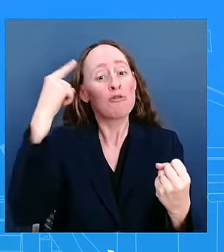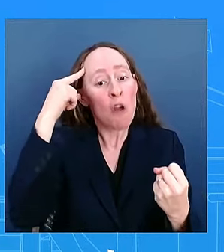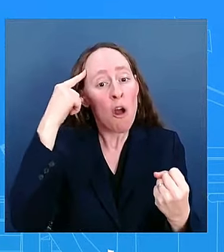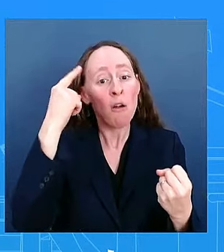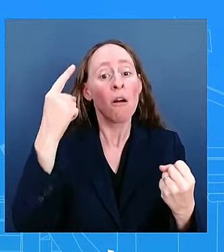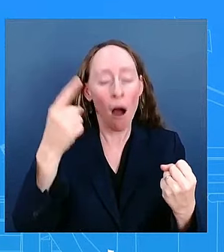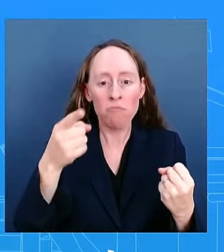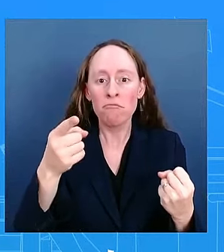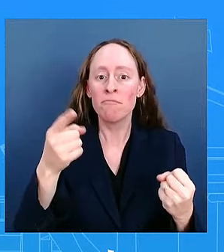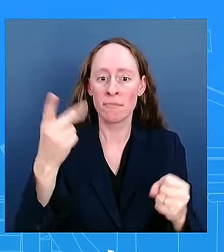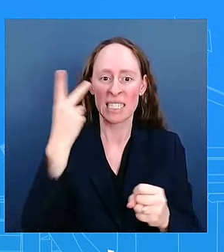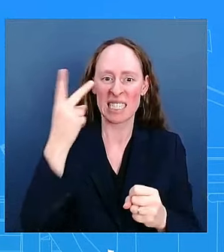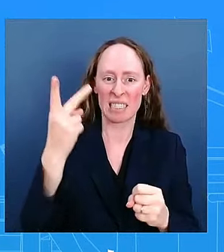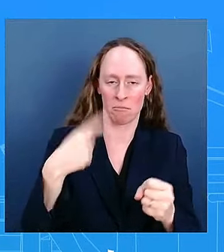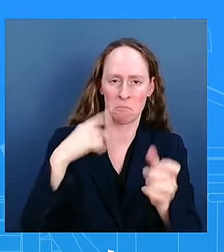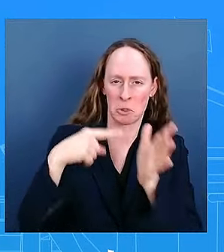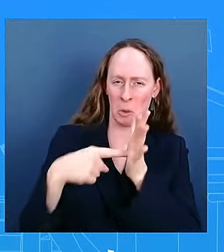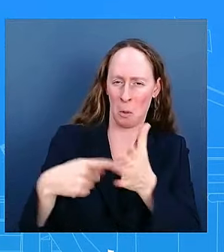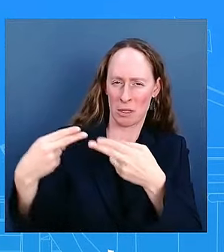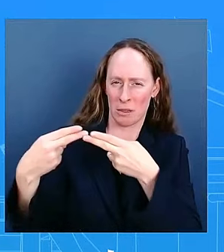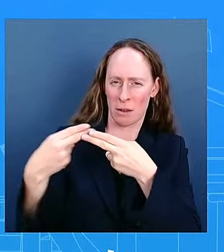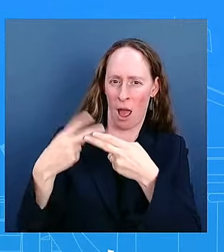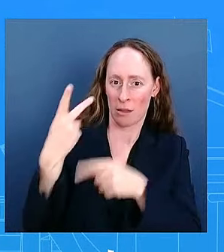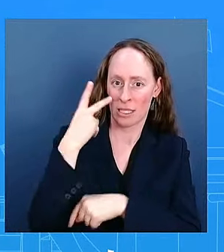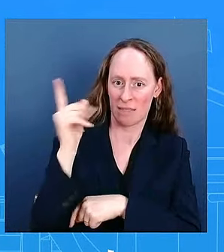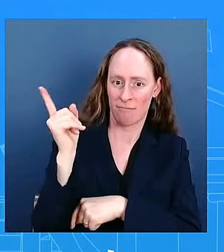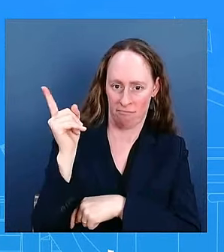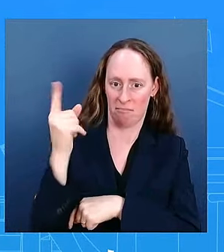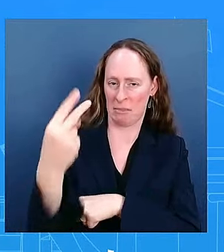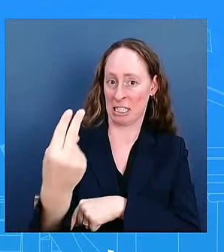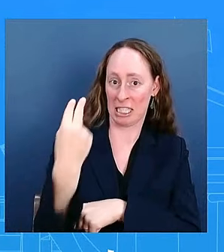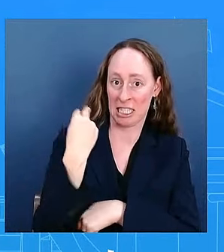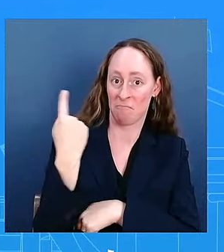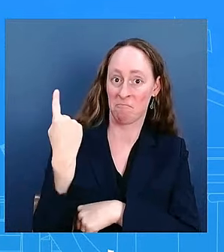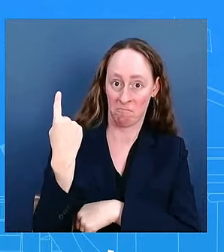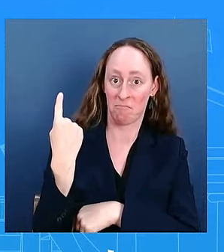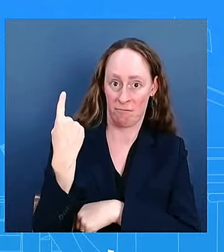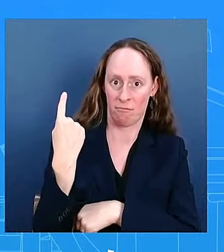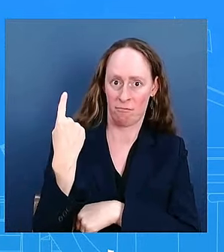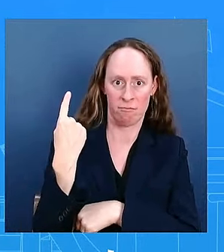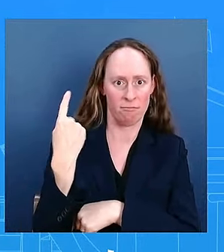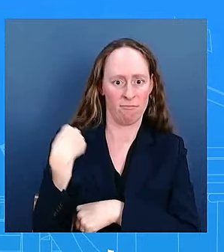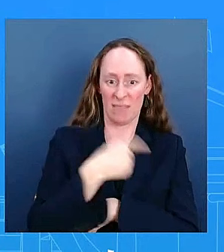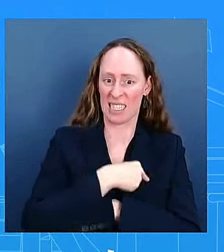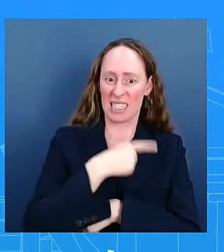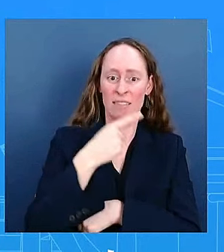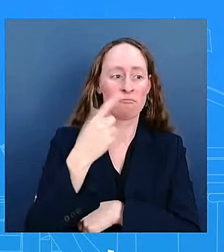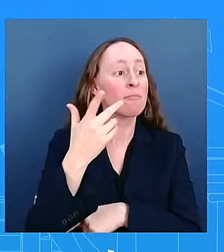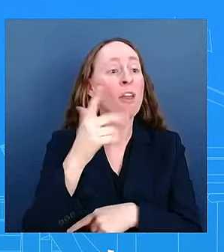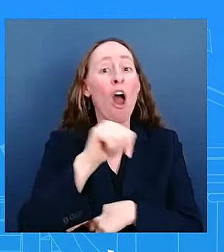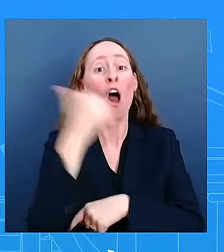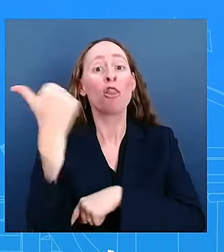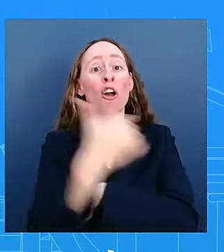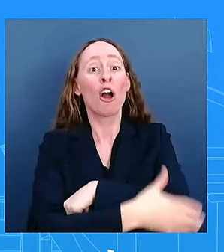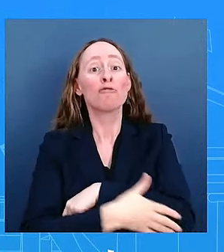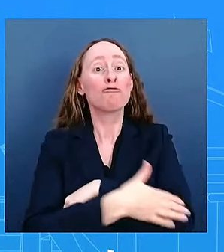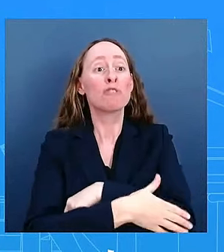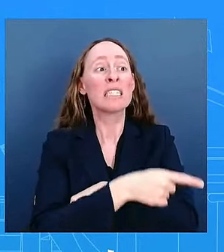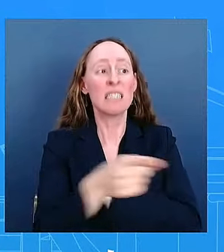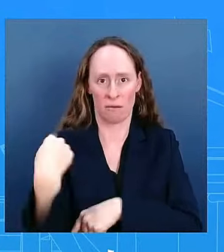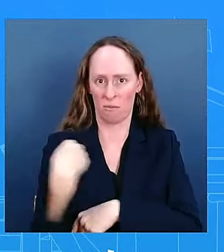uh is is is outpacing other advanced economies this is the u.s and you see uh well ahead of the pack